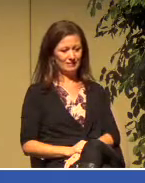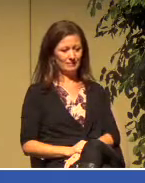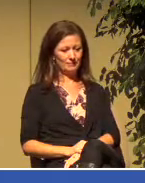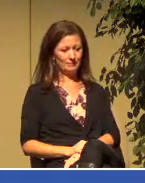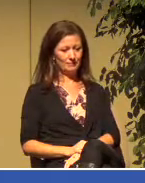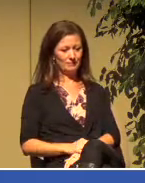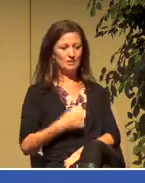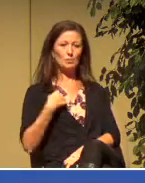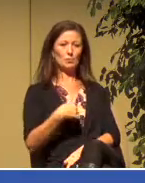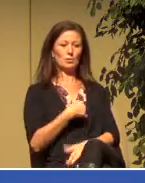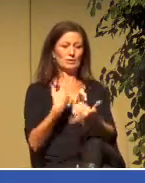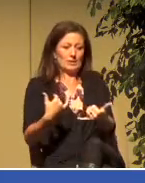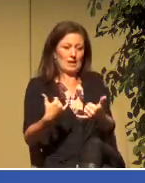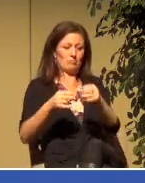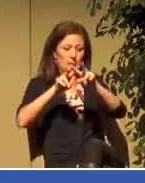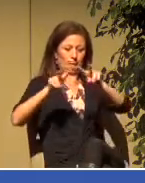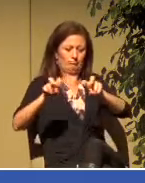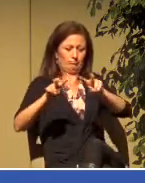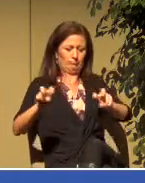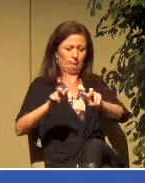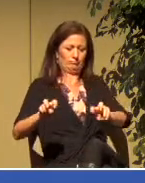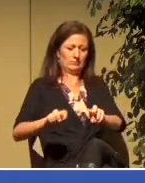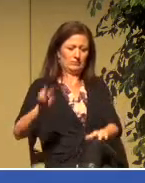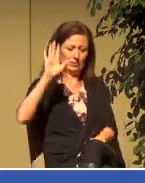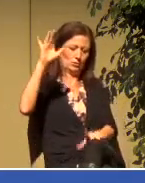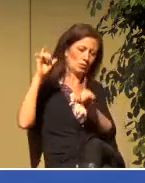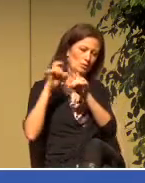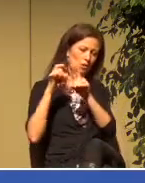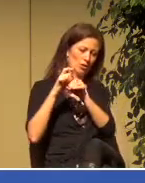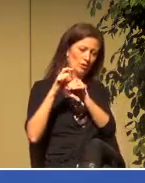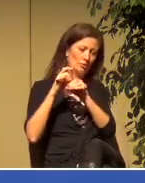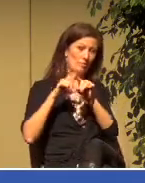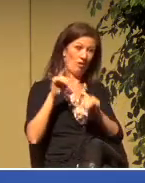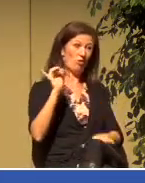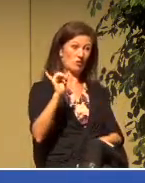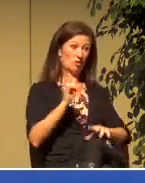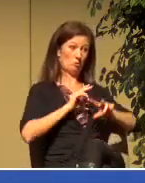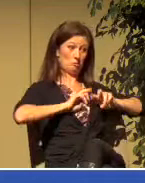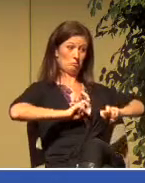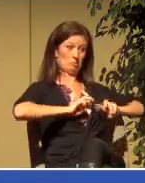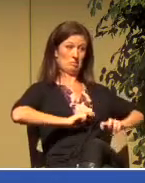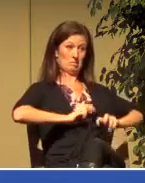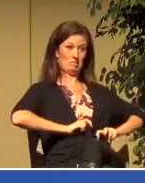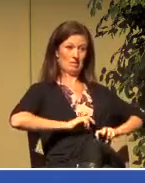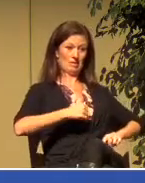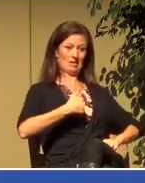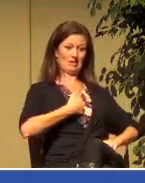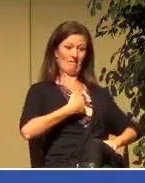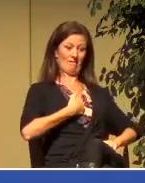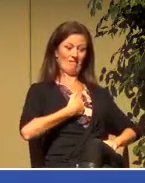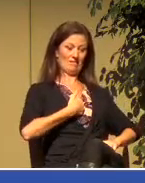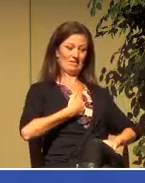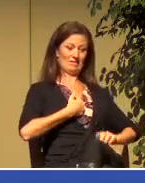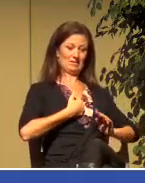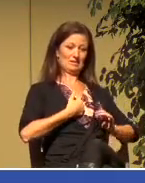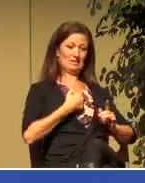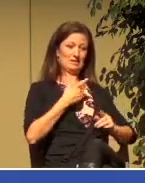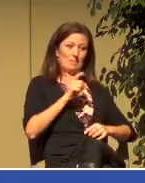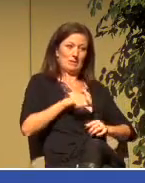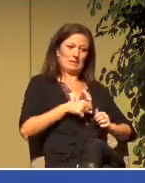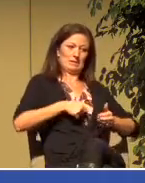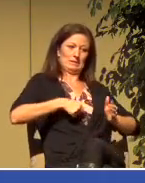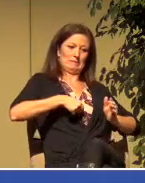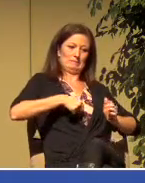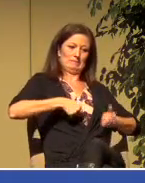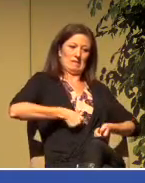it also dissects us, Father. It looks into our hearts, into our being. But let us not